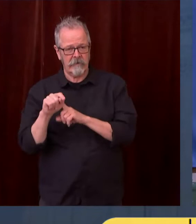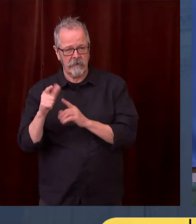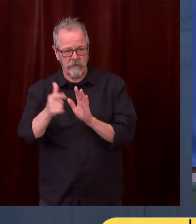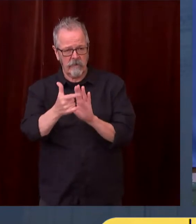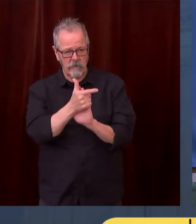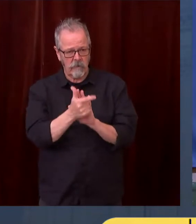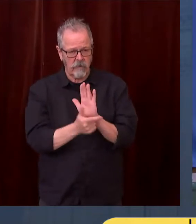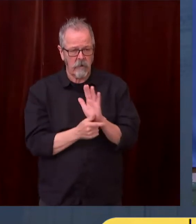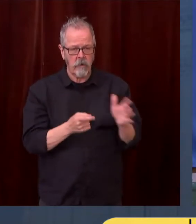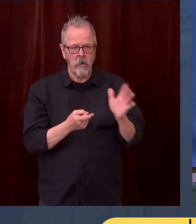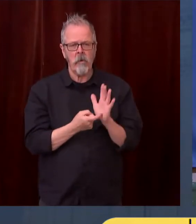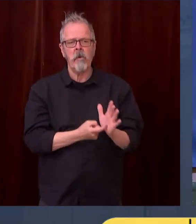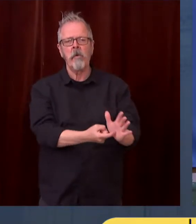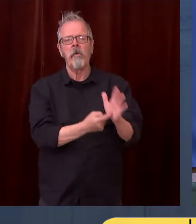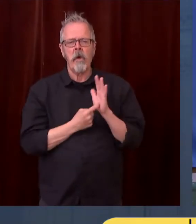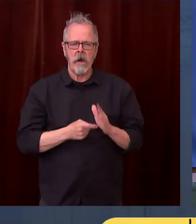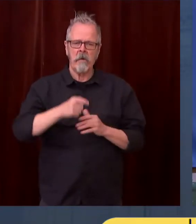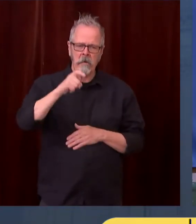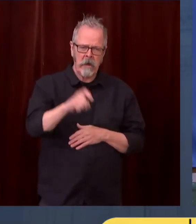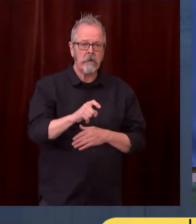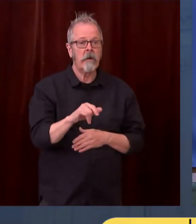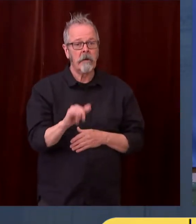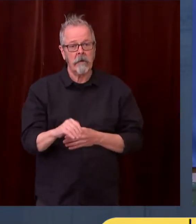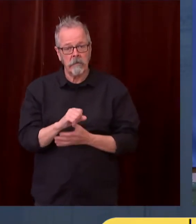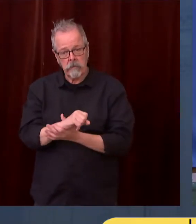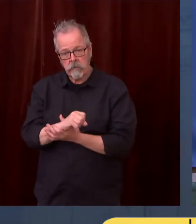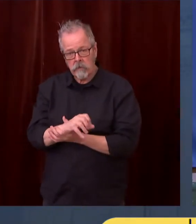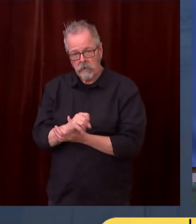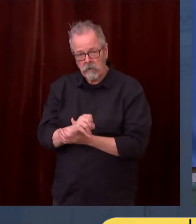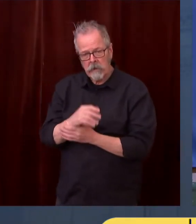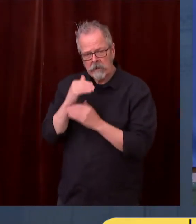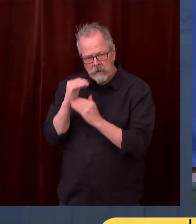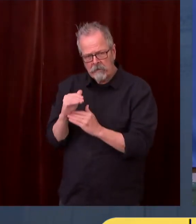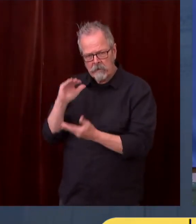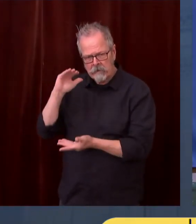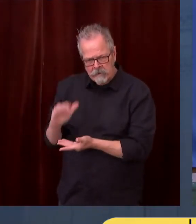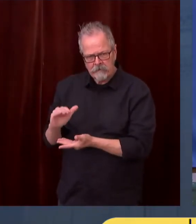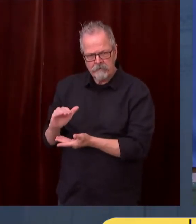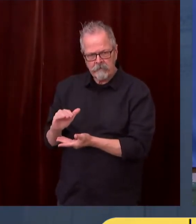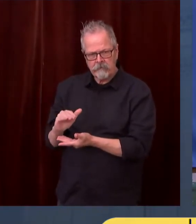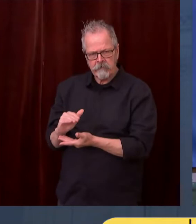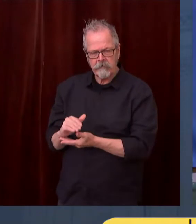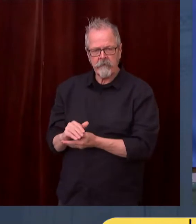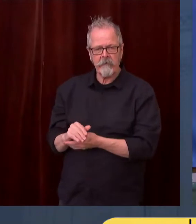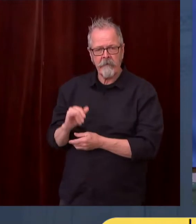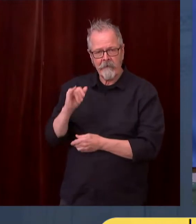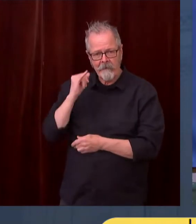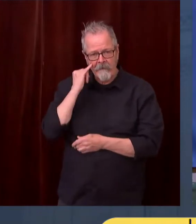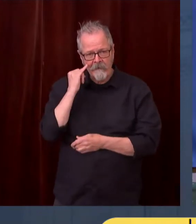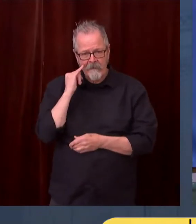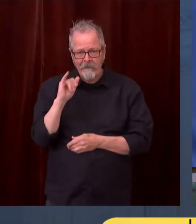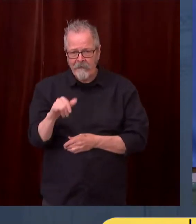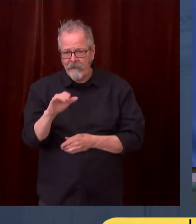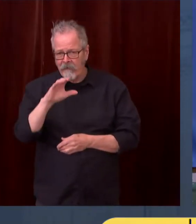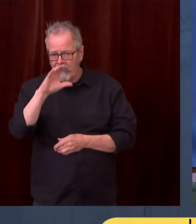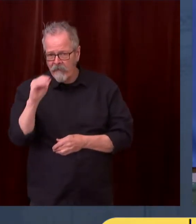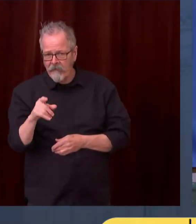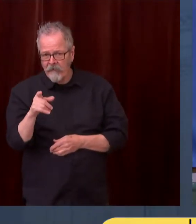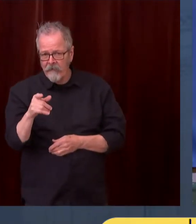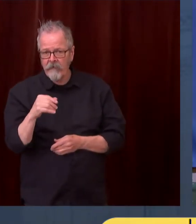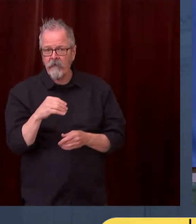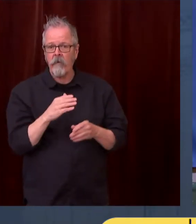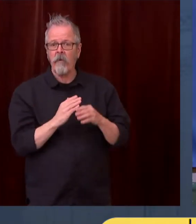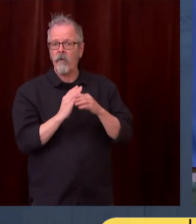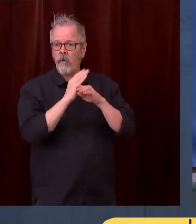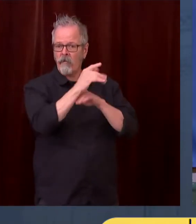polluters pay to help us in this transition. It supports resilient communities by requiring air pollution